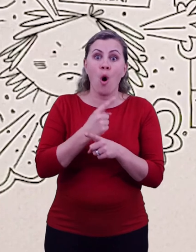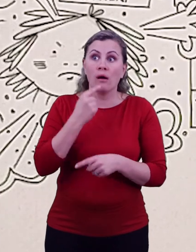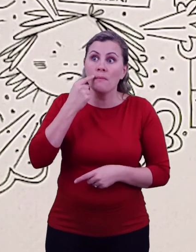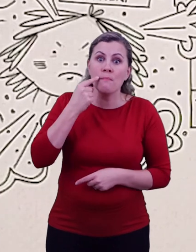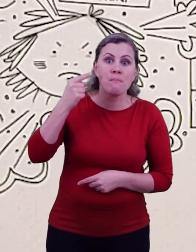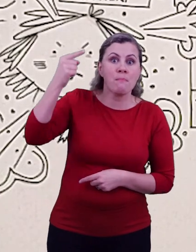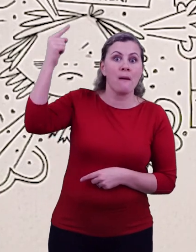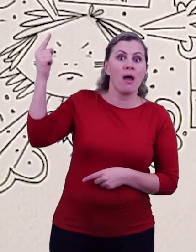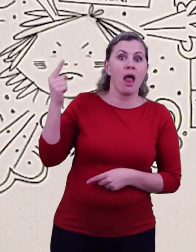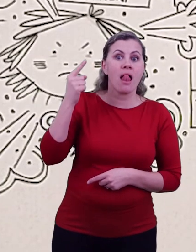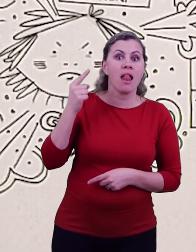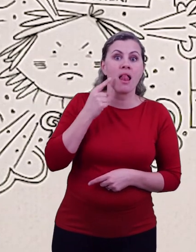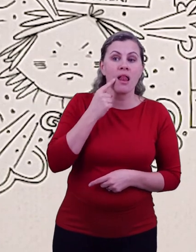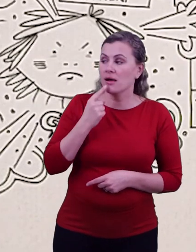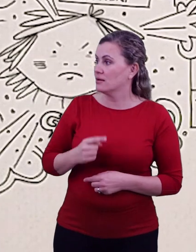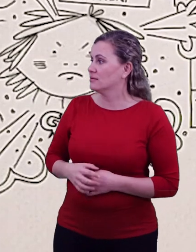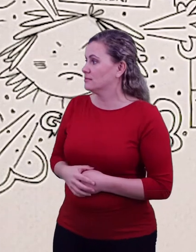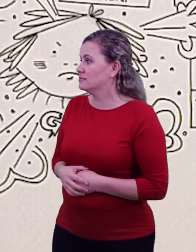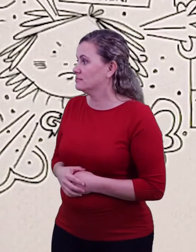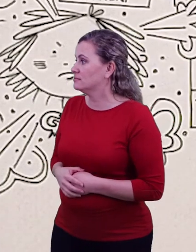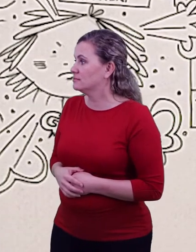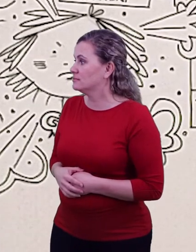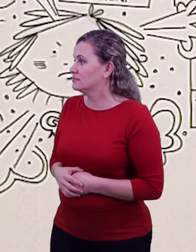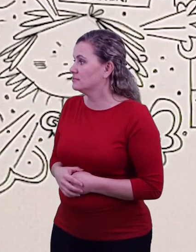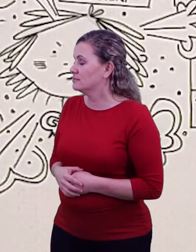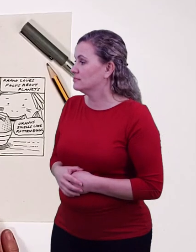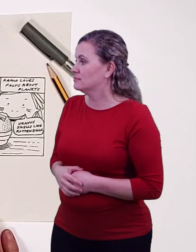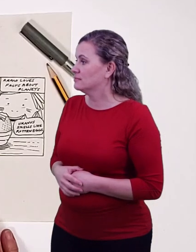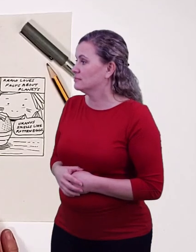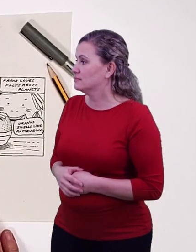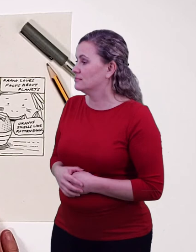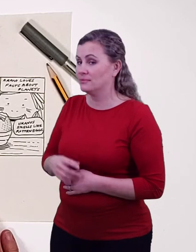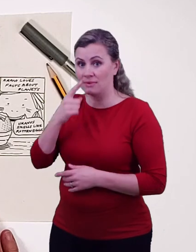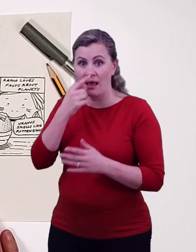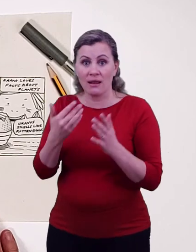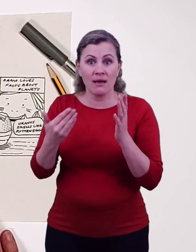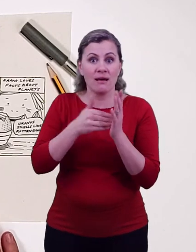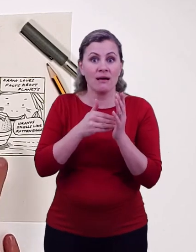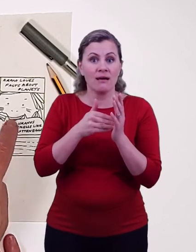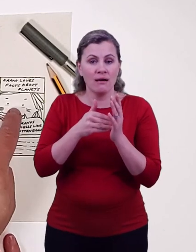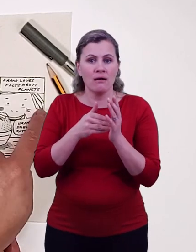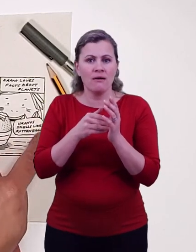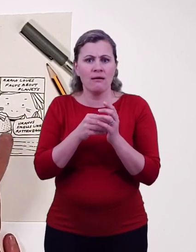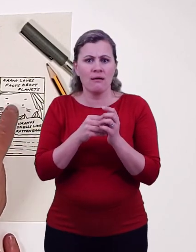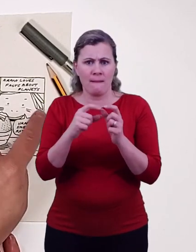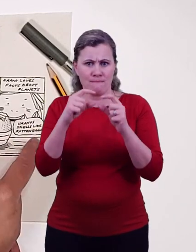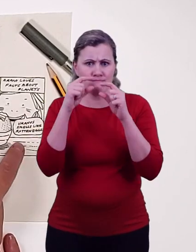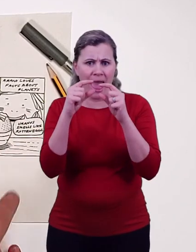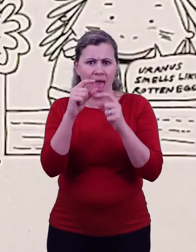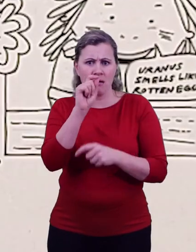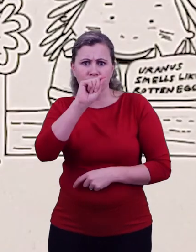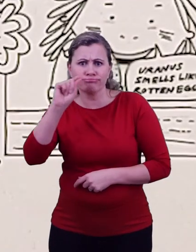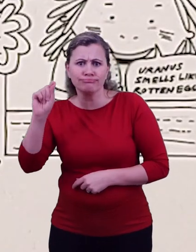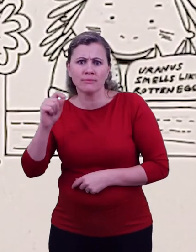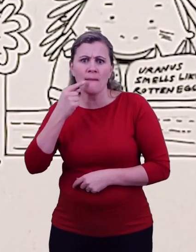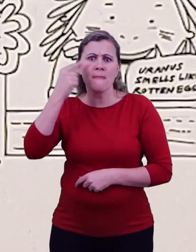is your establishing shot. This will tell us a bit about your character too. If my comic character talks you write this in a speech bubble.